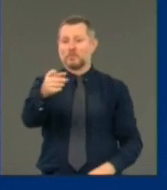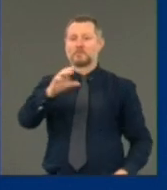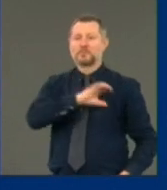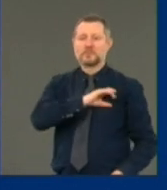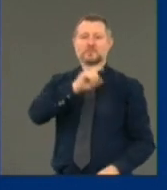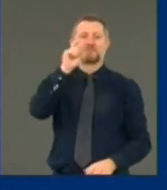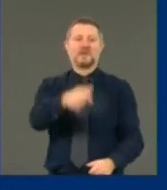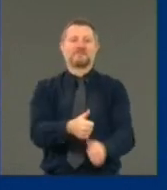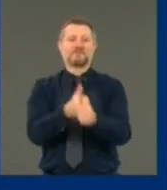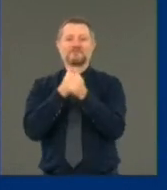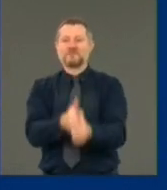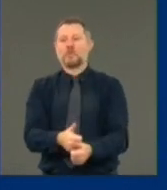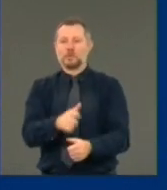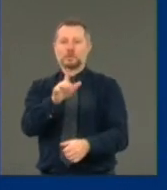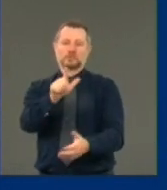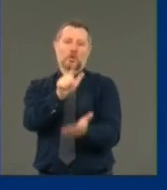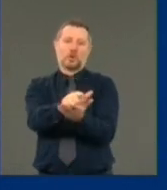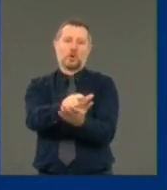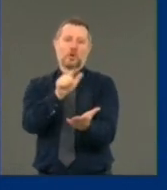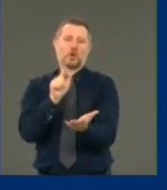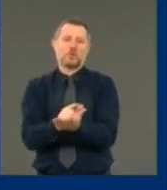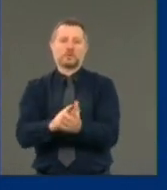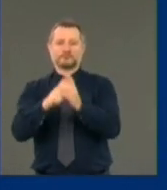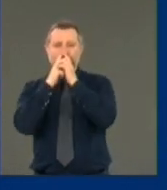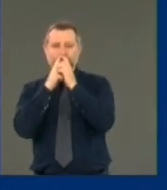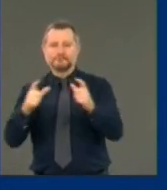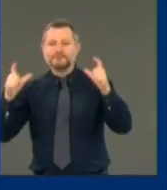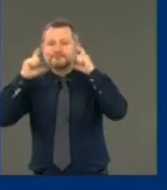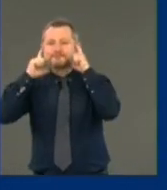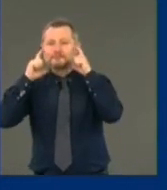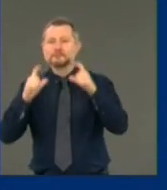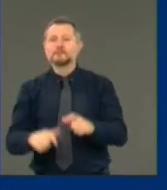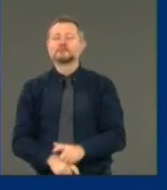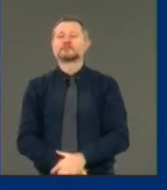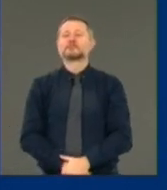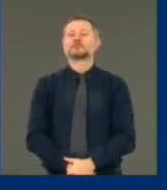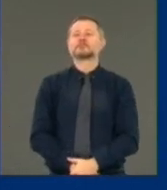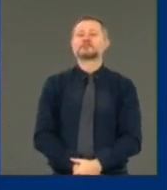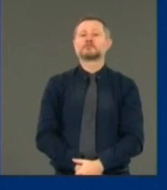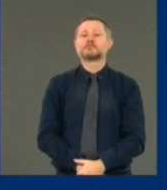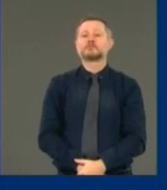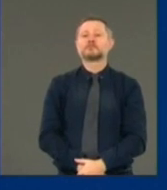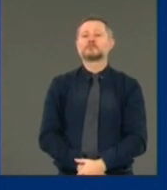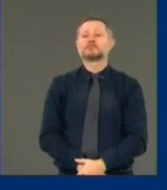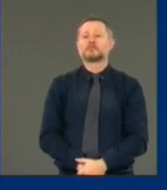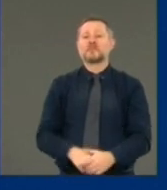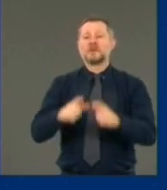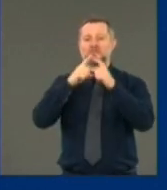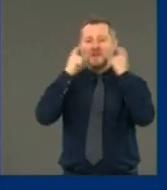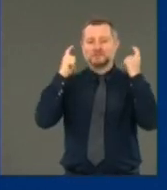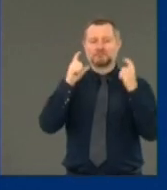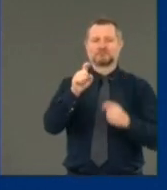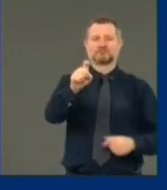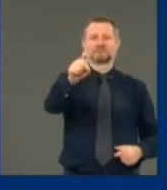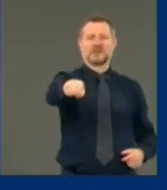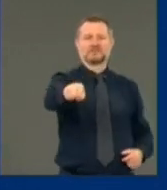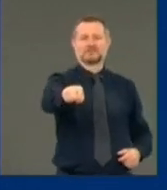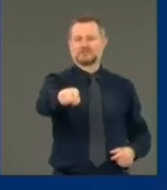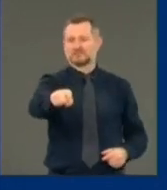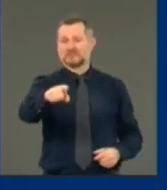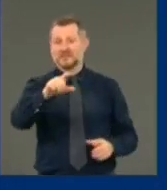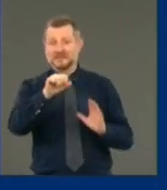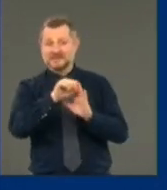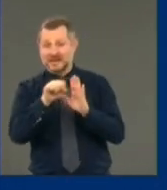police. Right? So wear a mask. It is the state law.